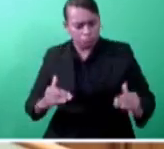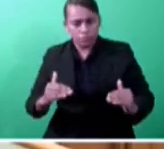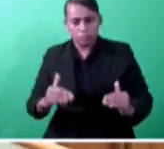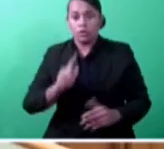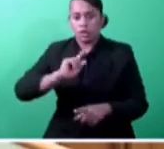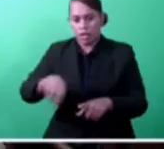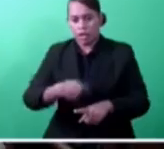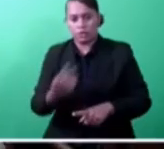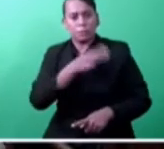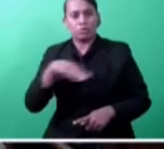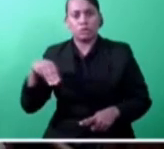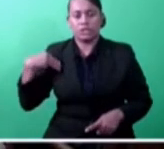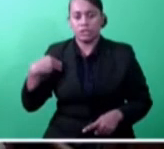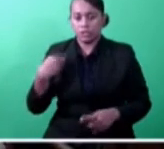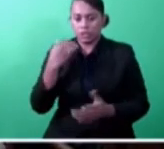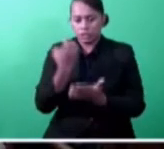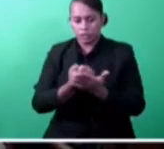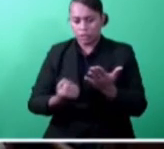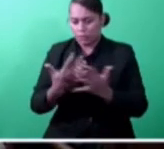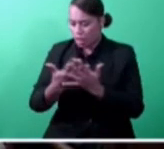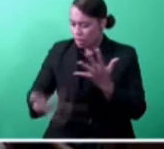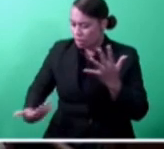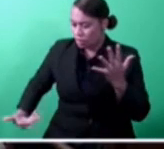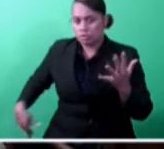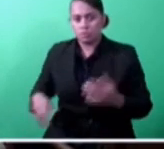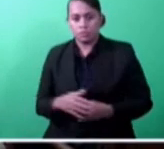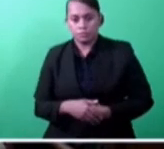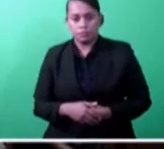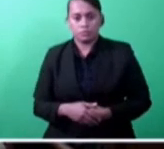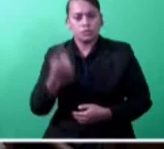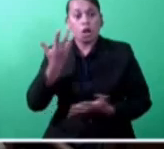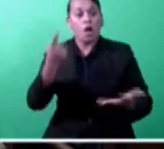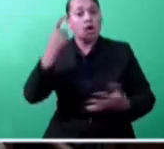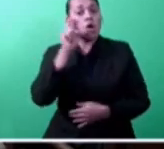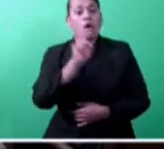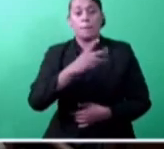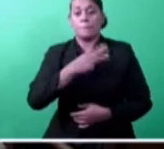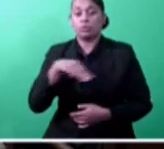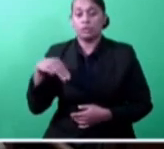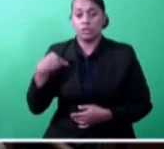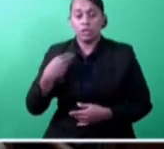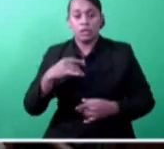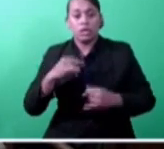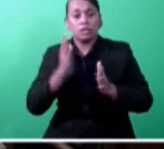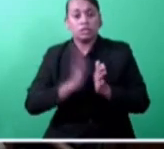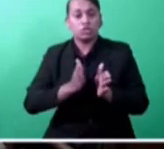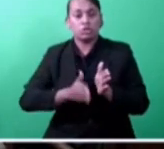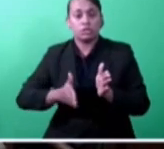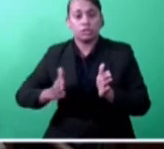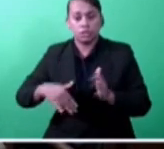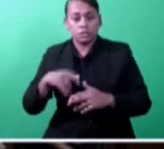next ministerial statement and I'll call on the Minister for Infrastructure, Transport,